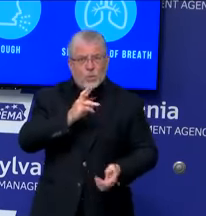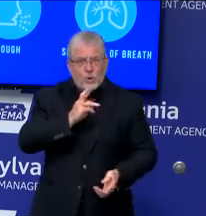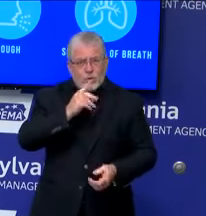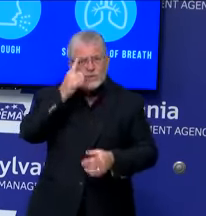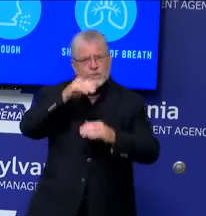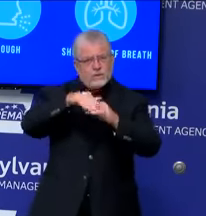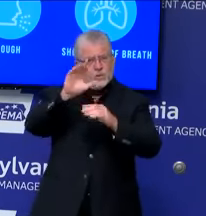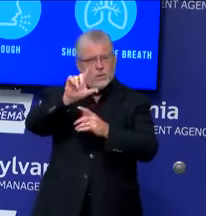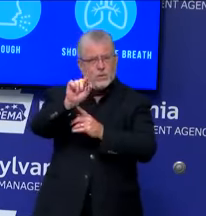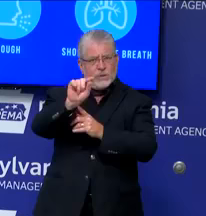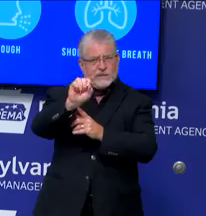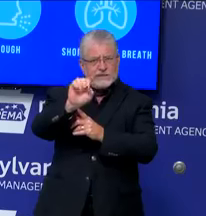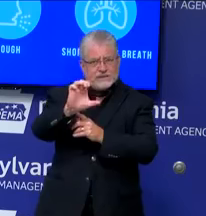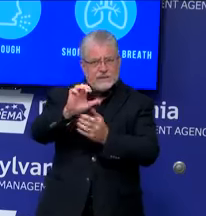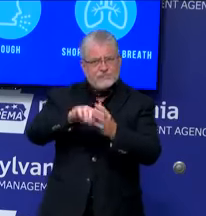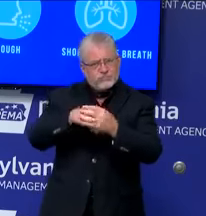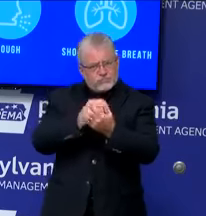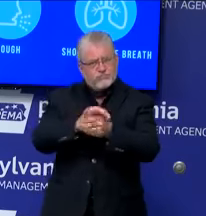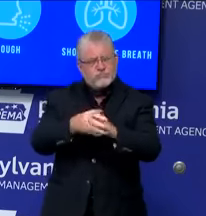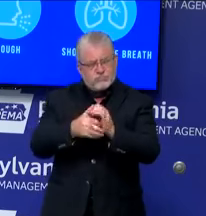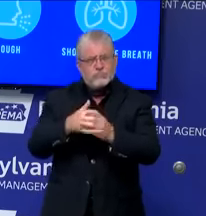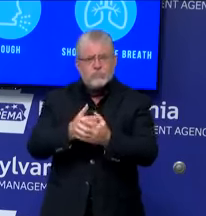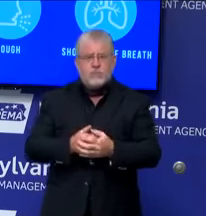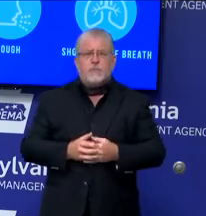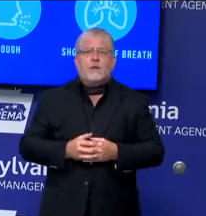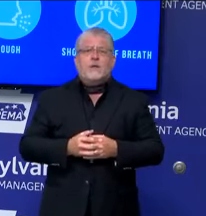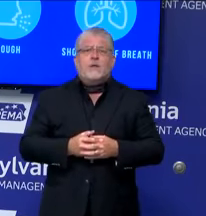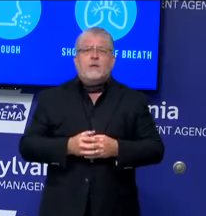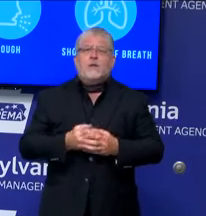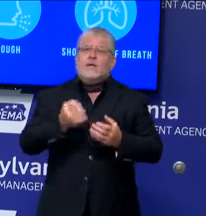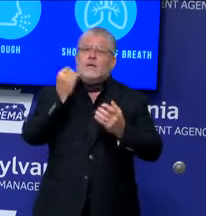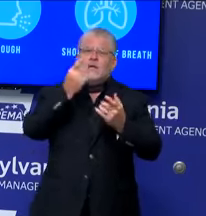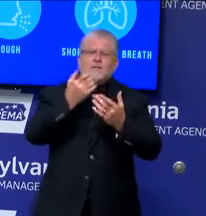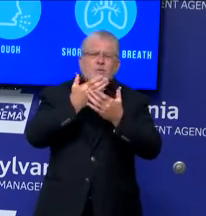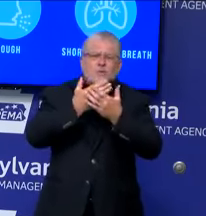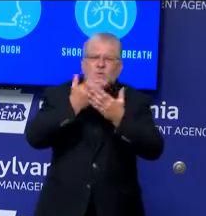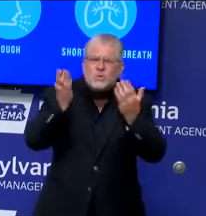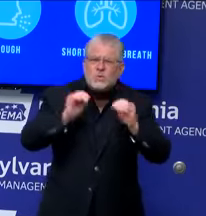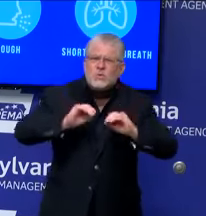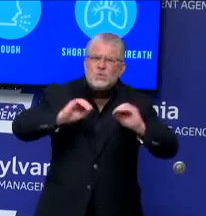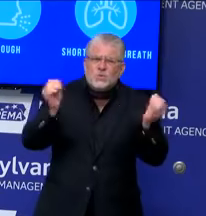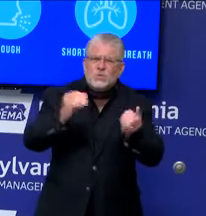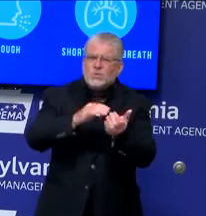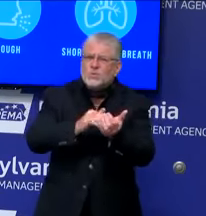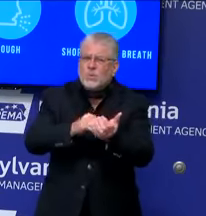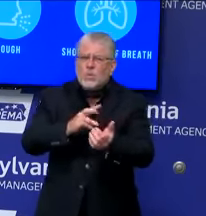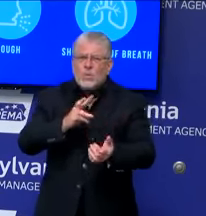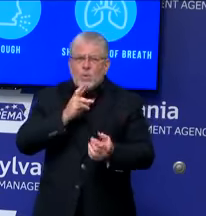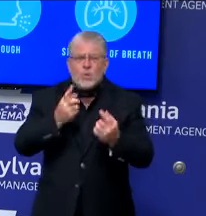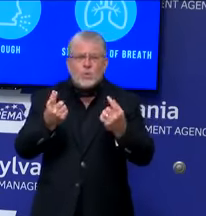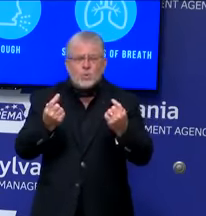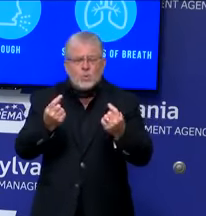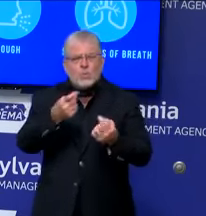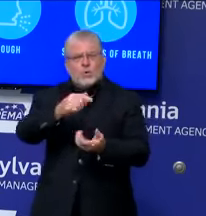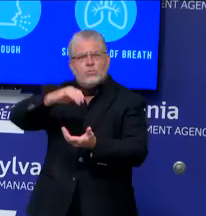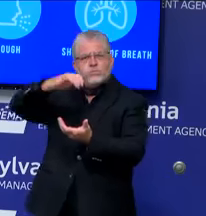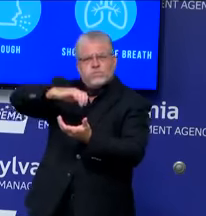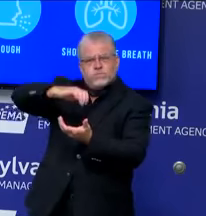it still takes to sing Happy Birthday twice. Please use hand sanitizer if soap and water are not available.